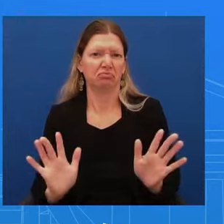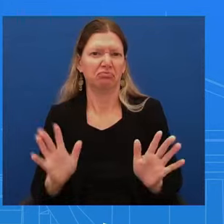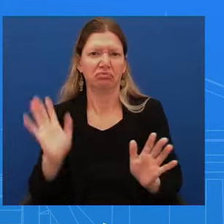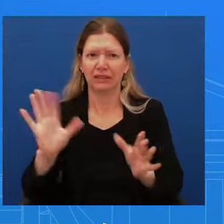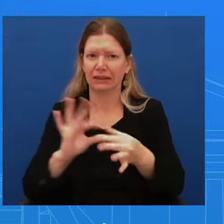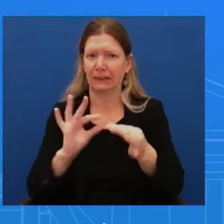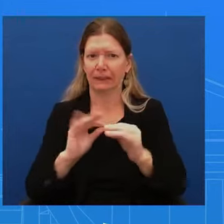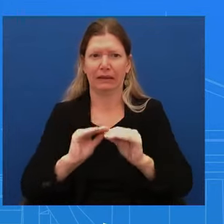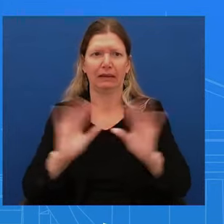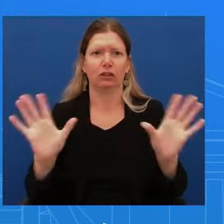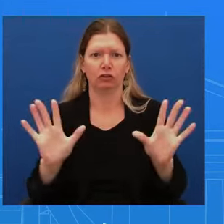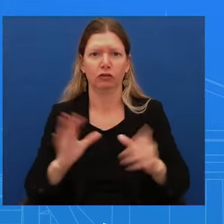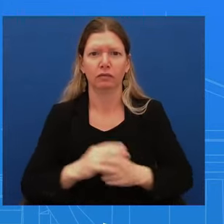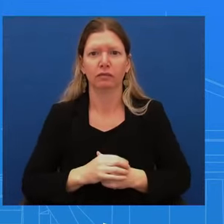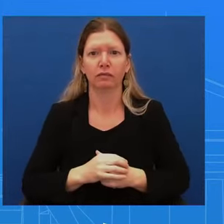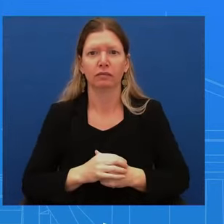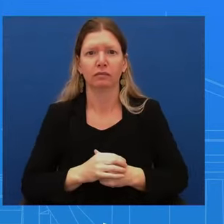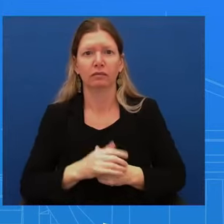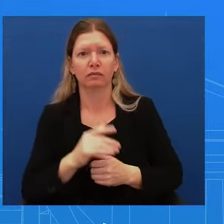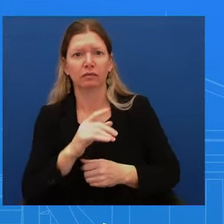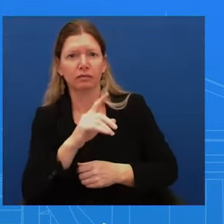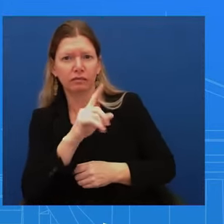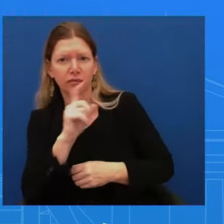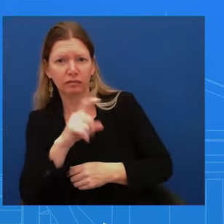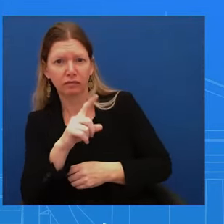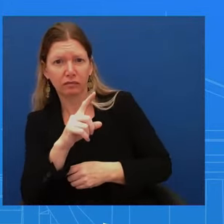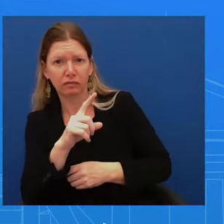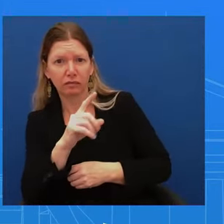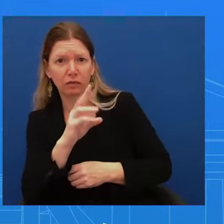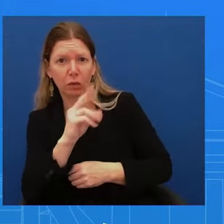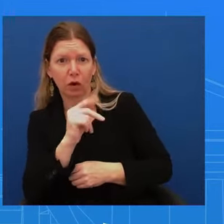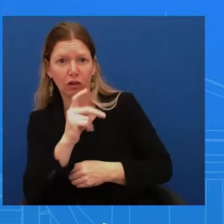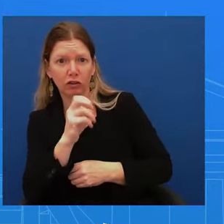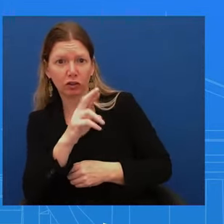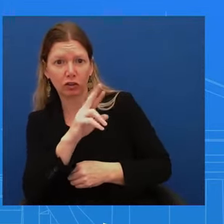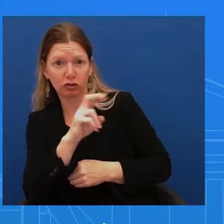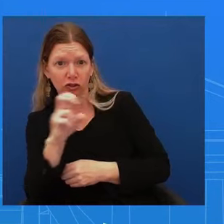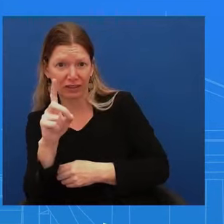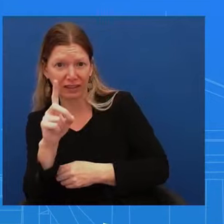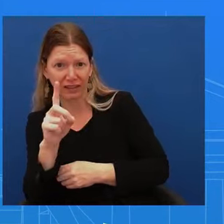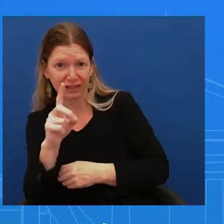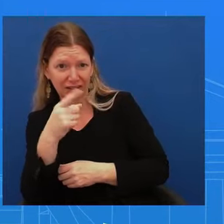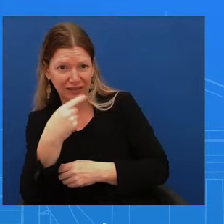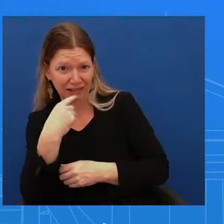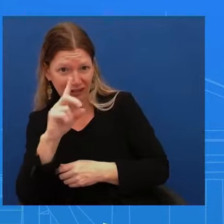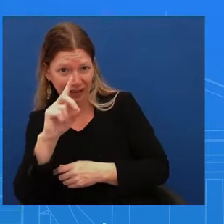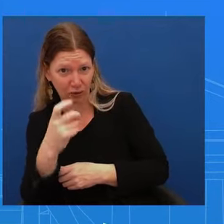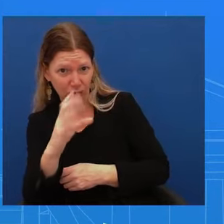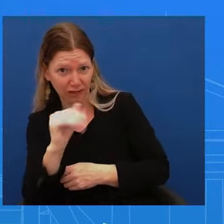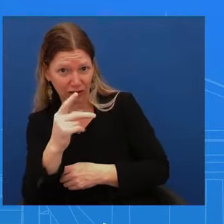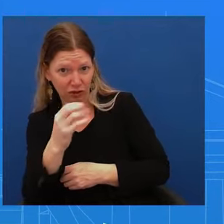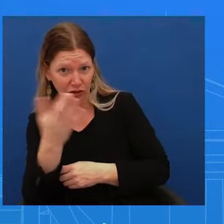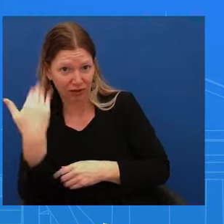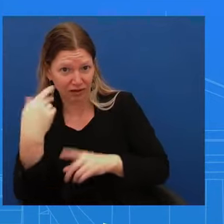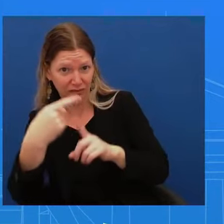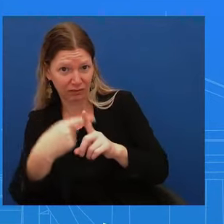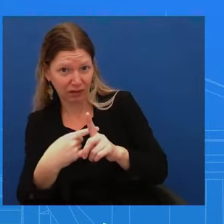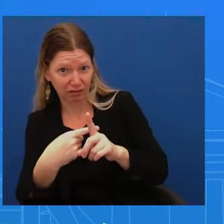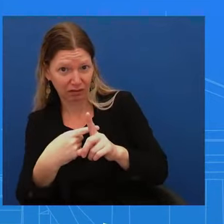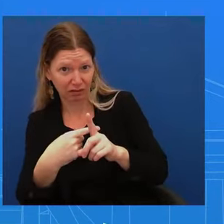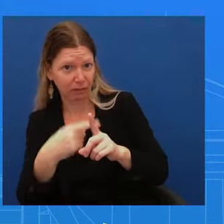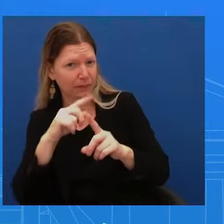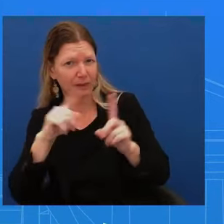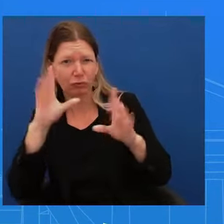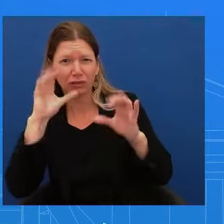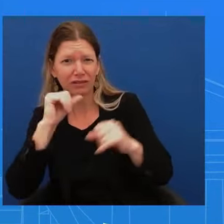last month. So just to confirm, the president did not know the diagnosis or that he was hospitalized? No, he did. He was informed. The president